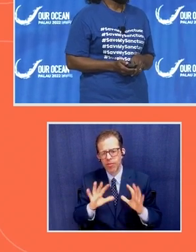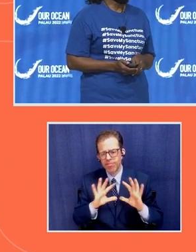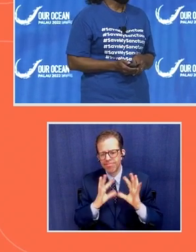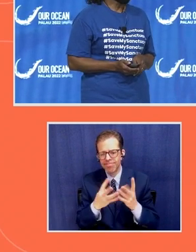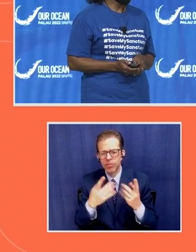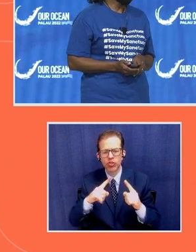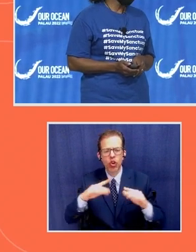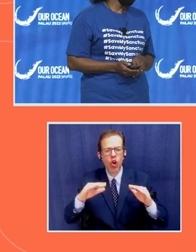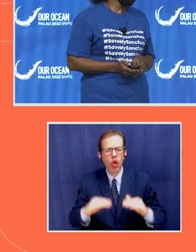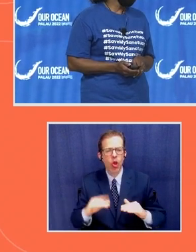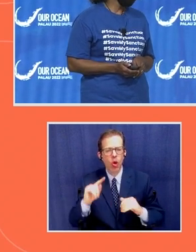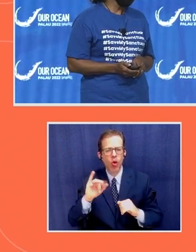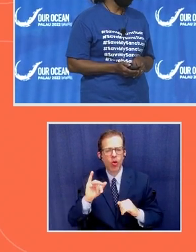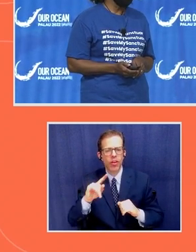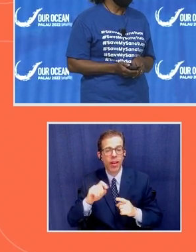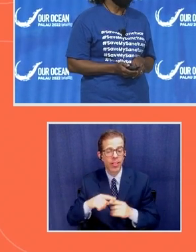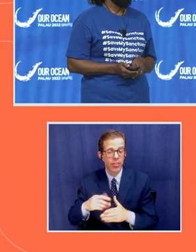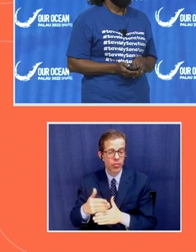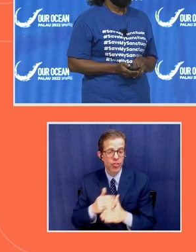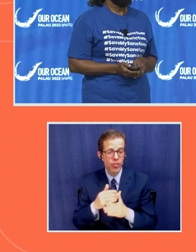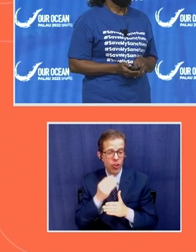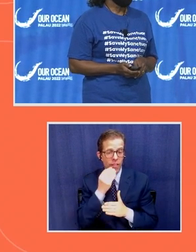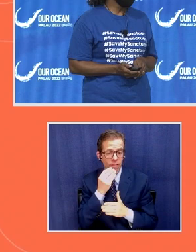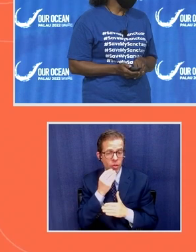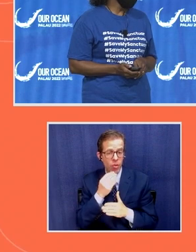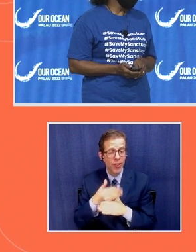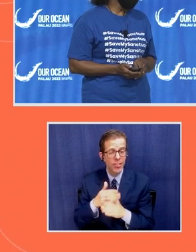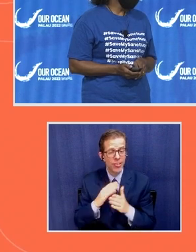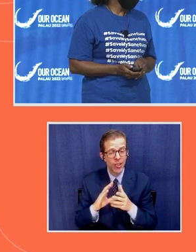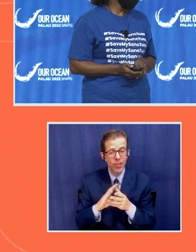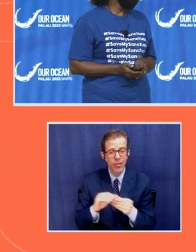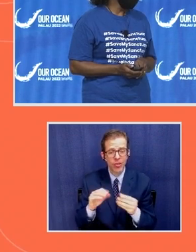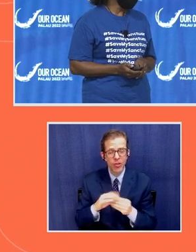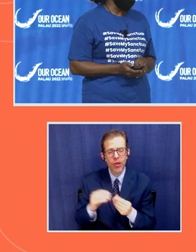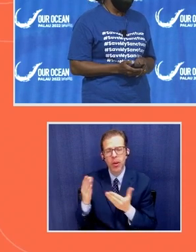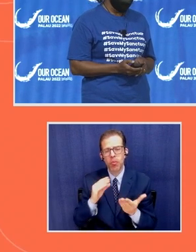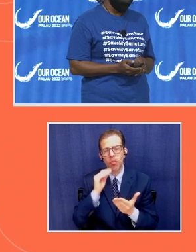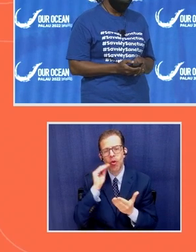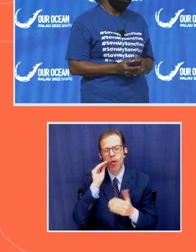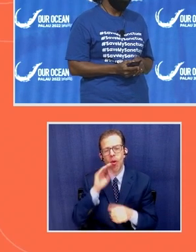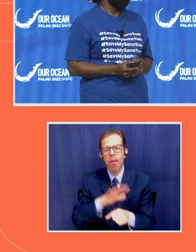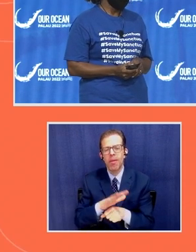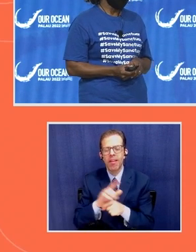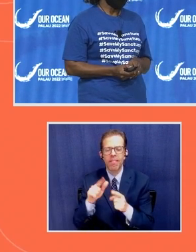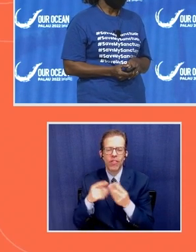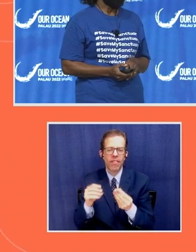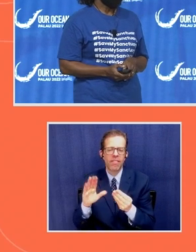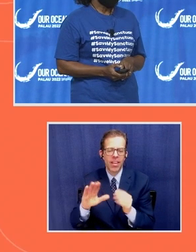to share food, stories, and bring home enough to feed their families.